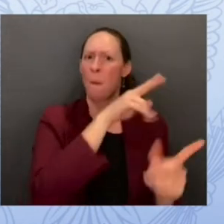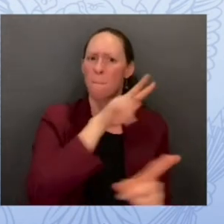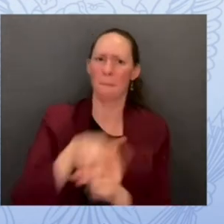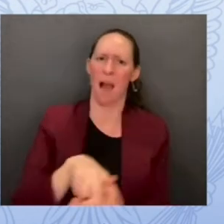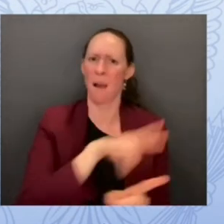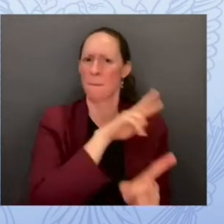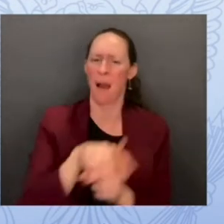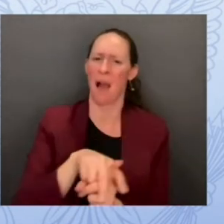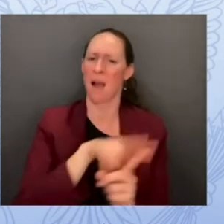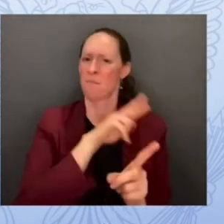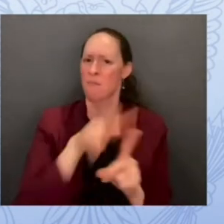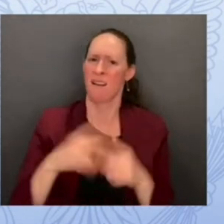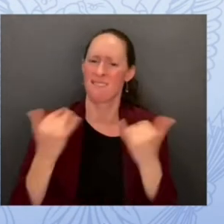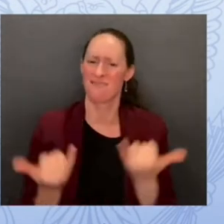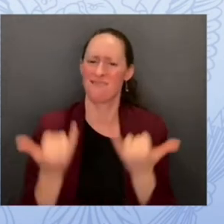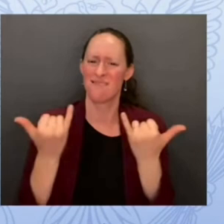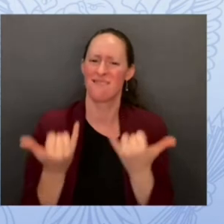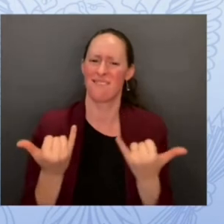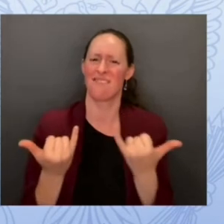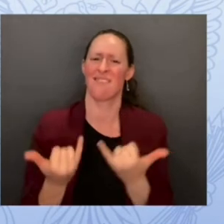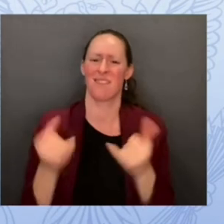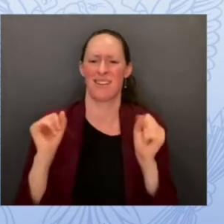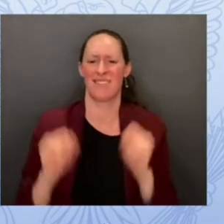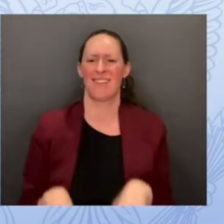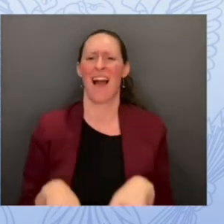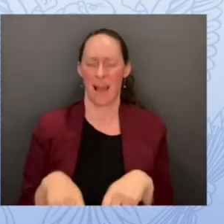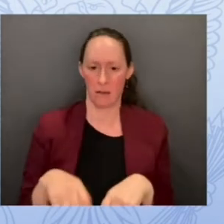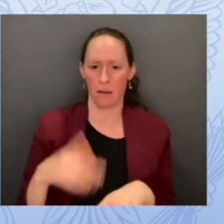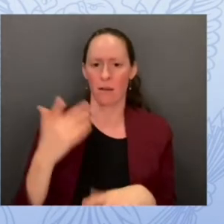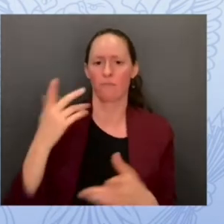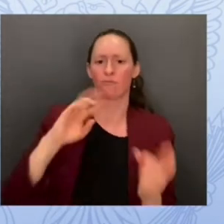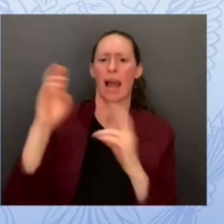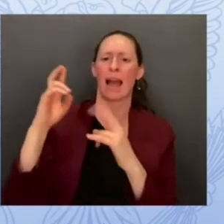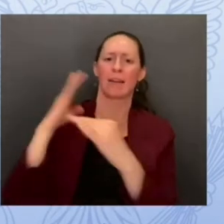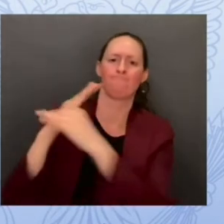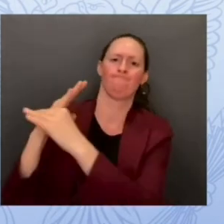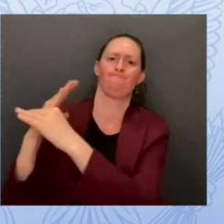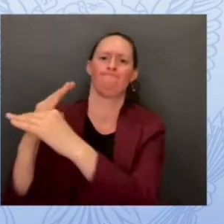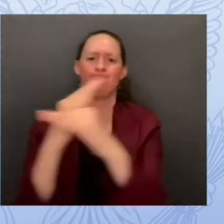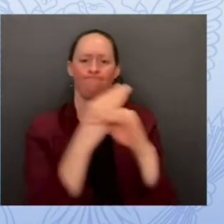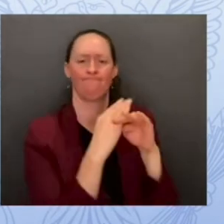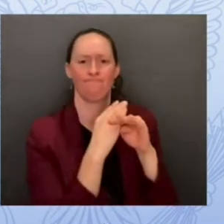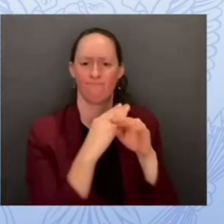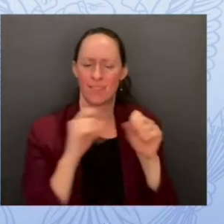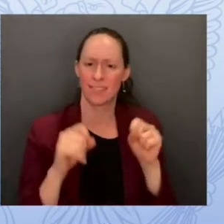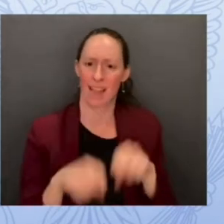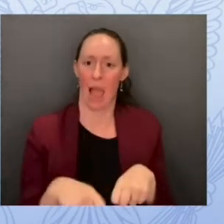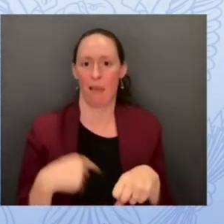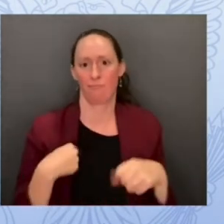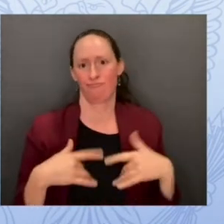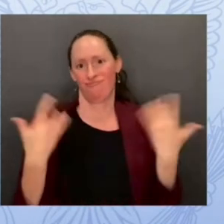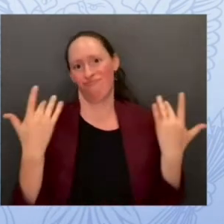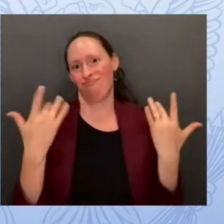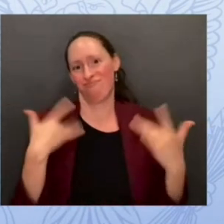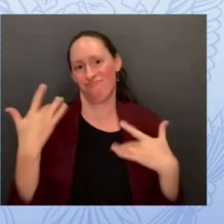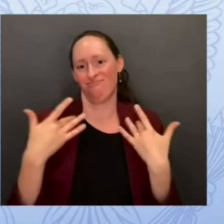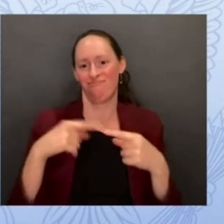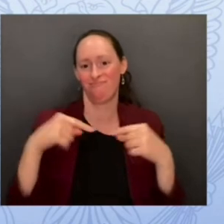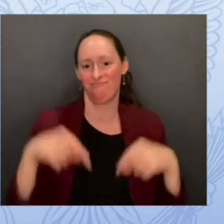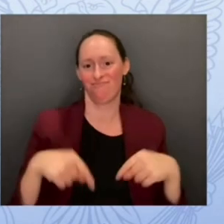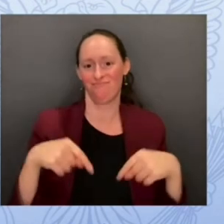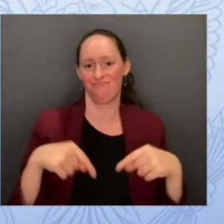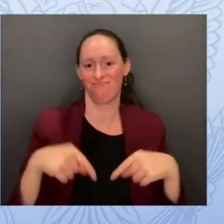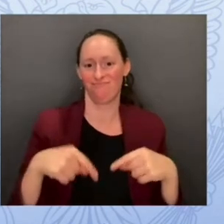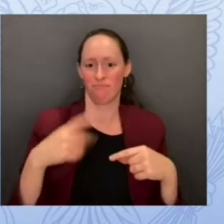better defense i'm really excited about it it brings the best of google's expertise into the hands of school